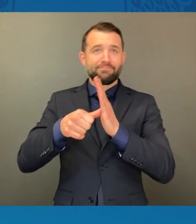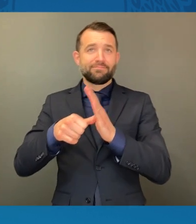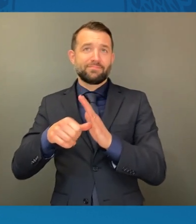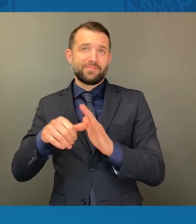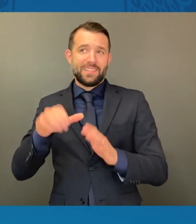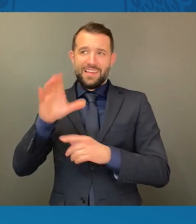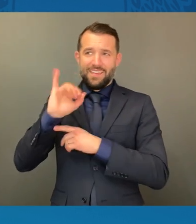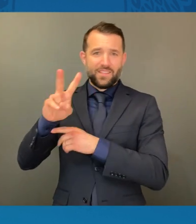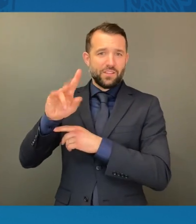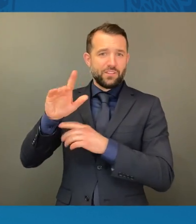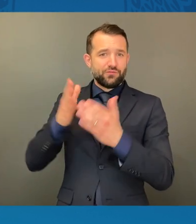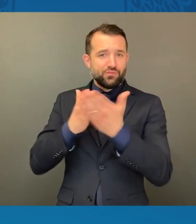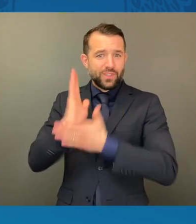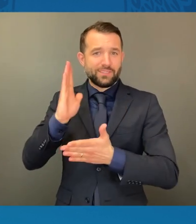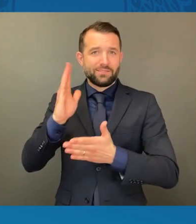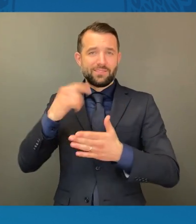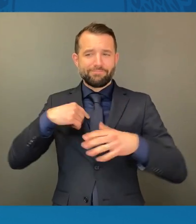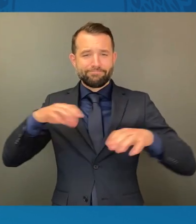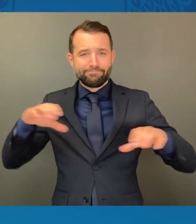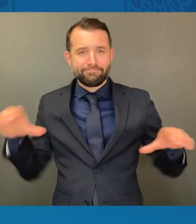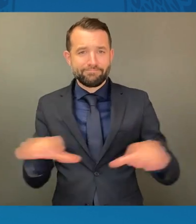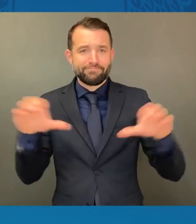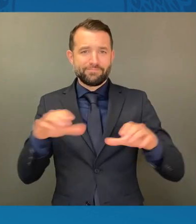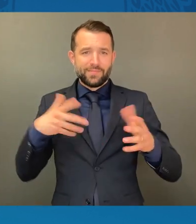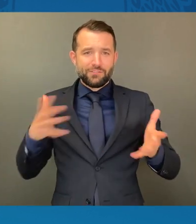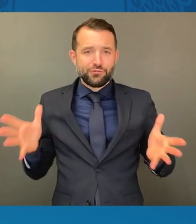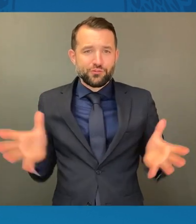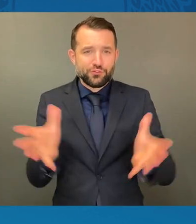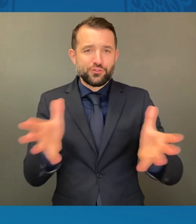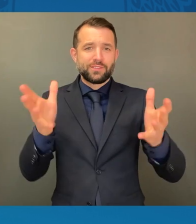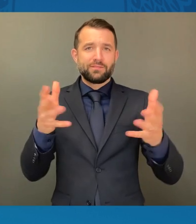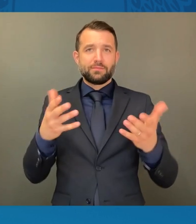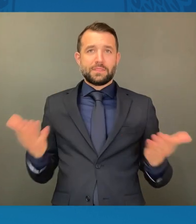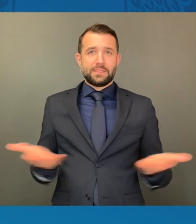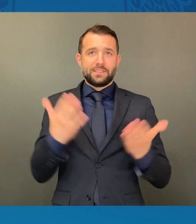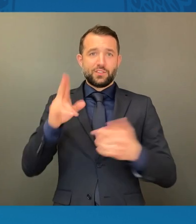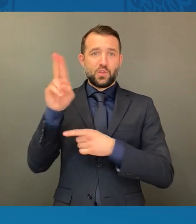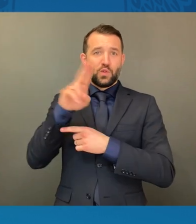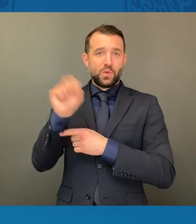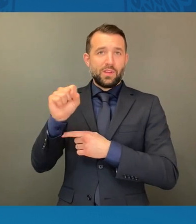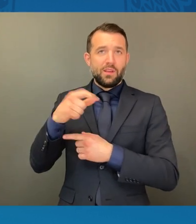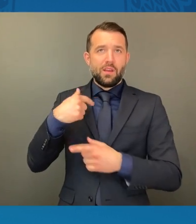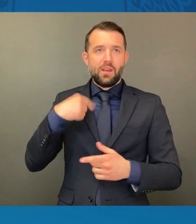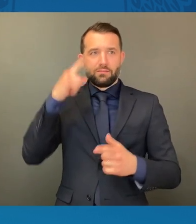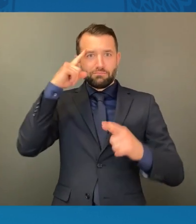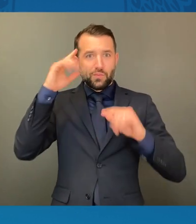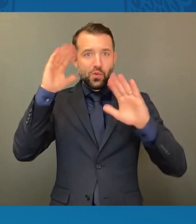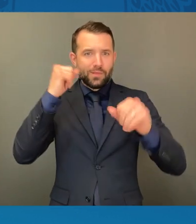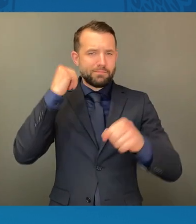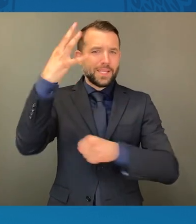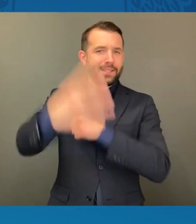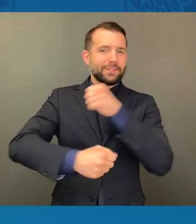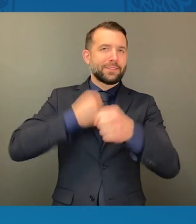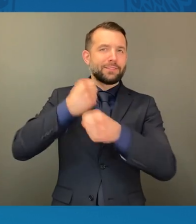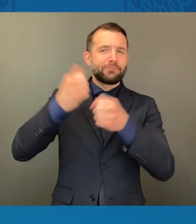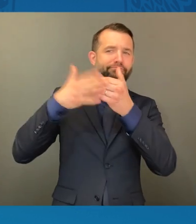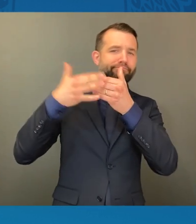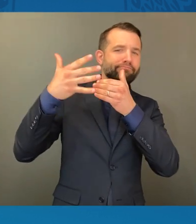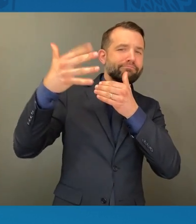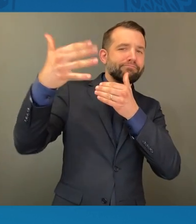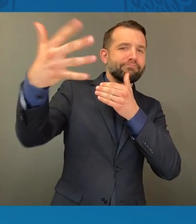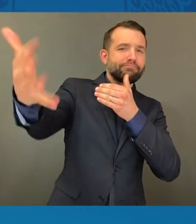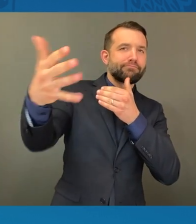So it is my prayer that for many years to come that Vice President and other distinguished guests will make the annual